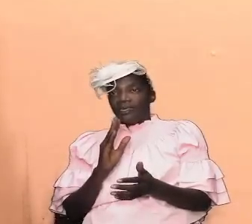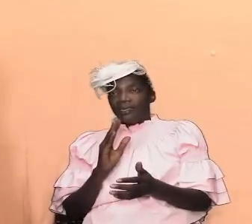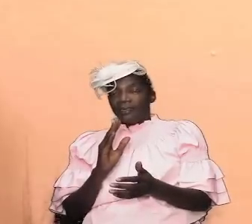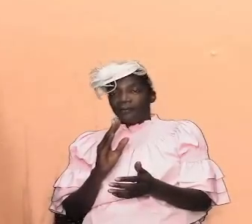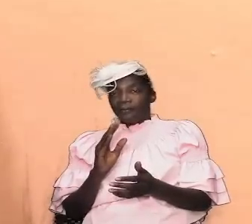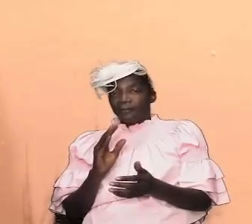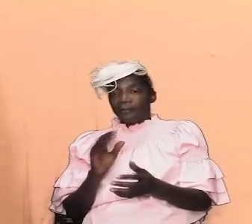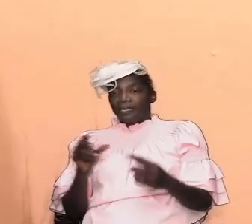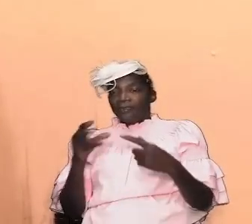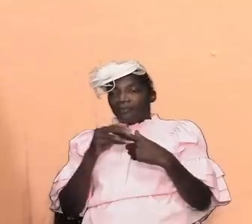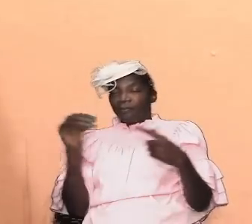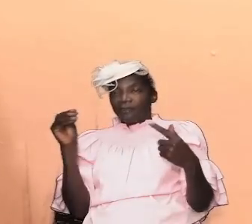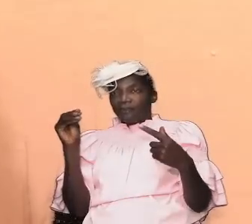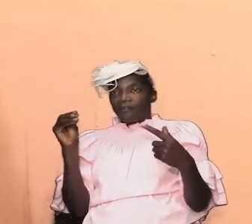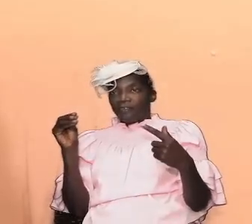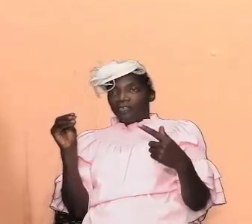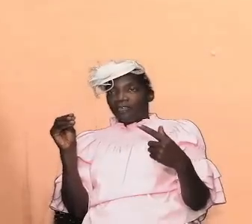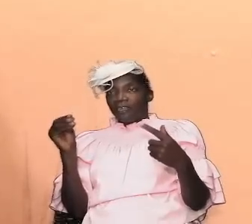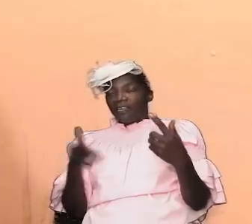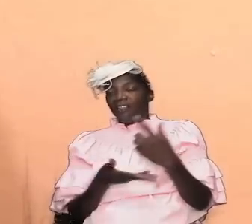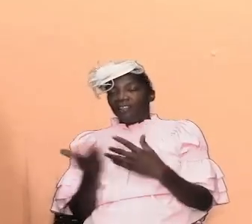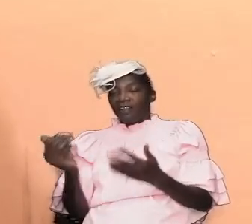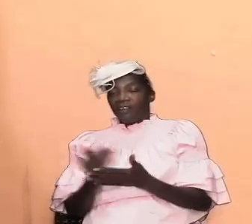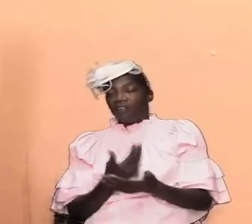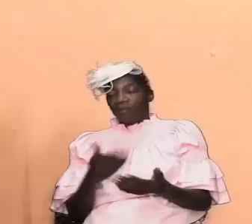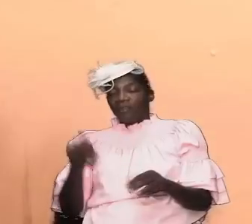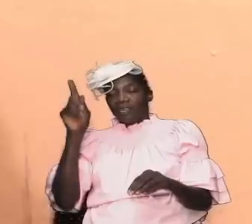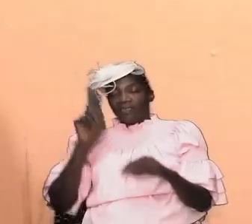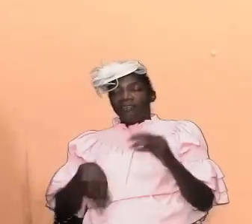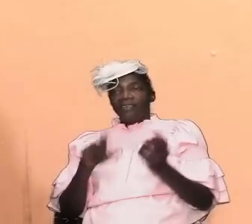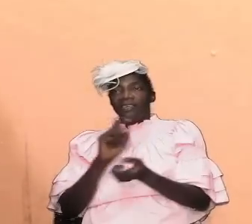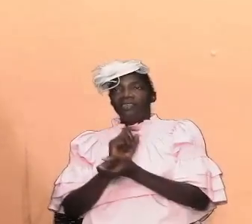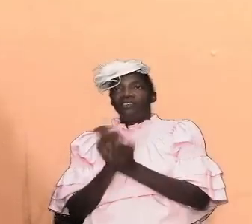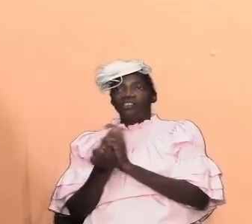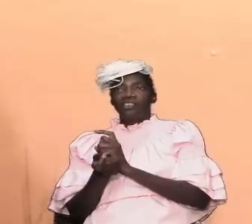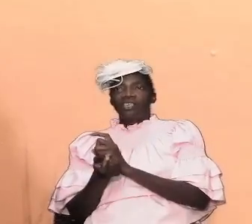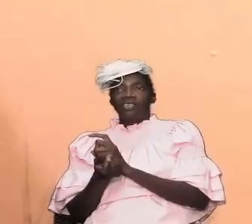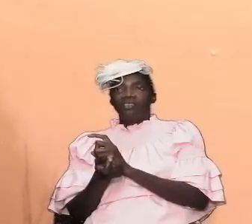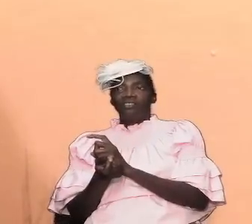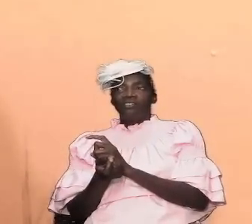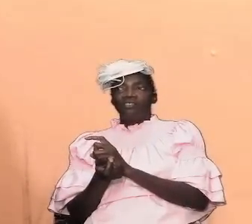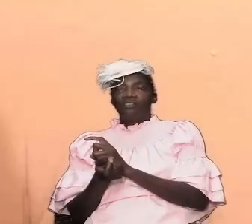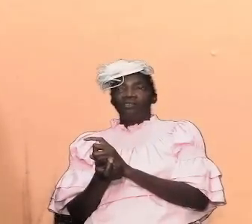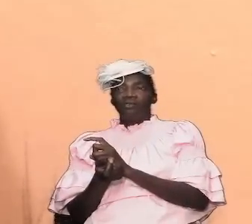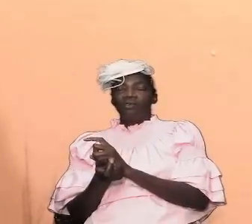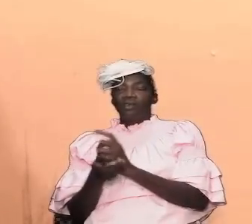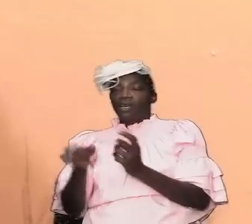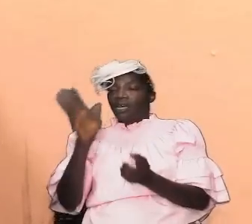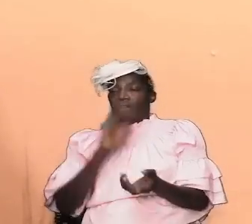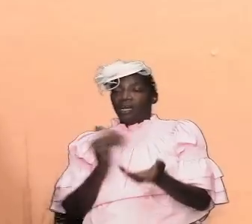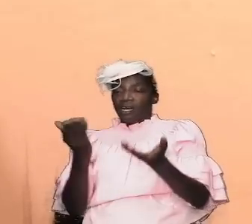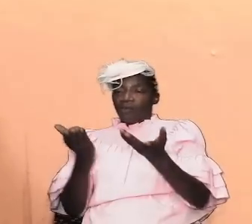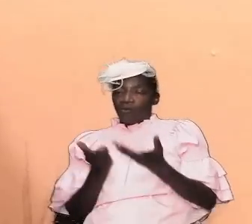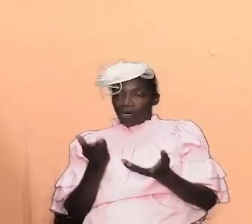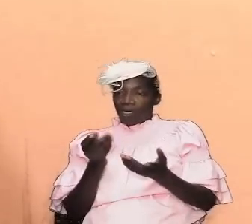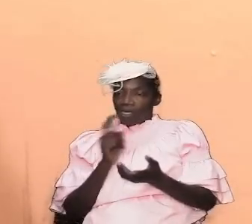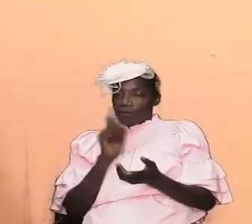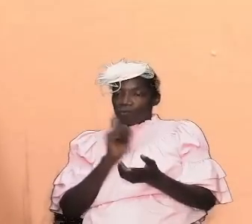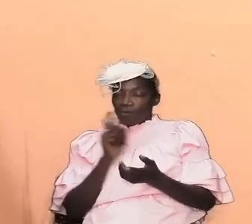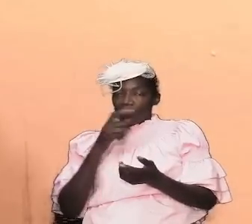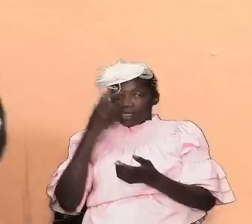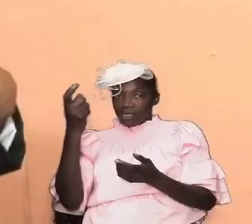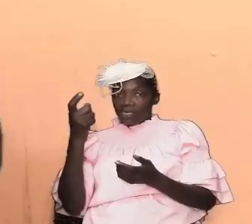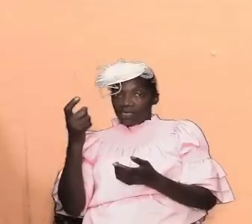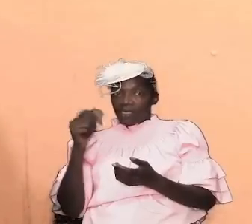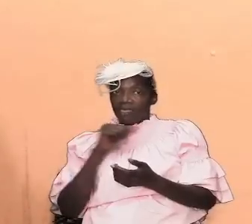is specific there are some things that cannot change there are some things that he requires because of who he is